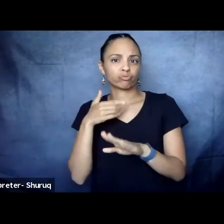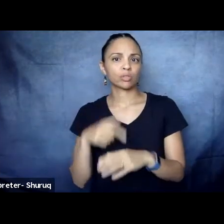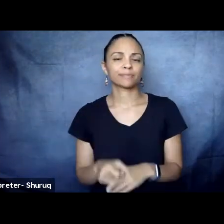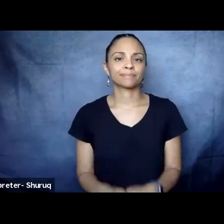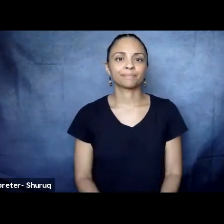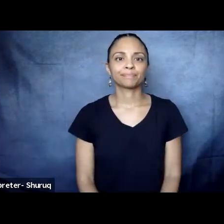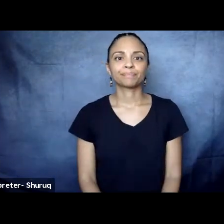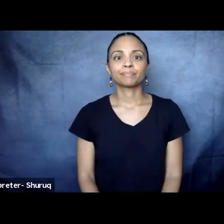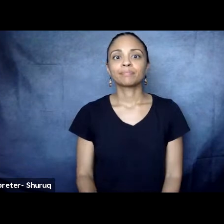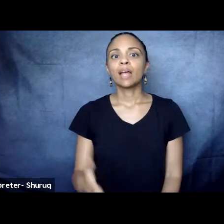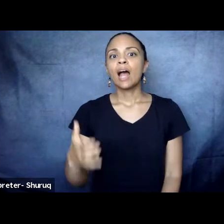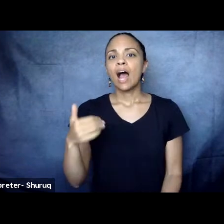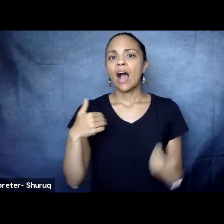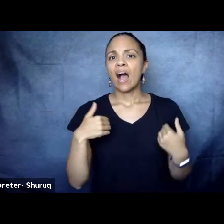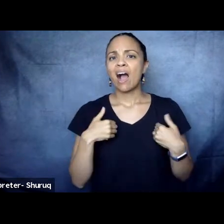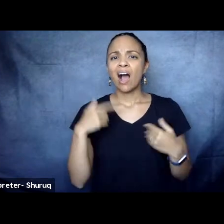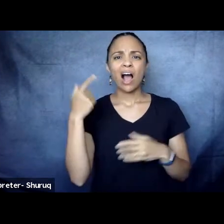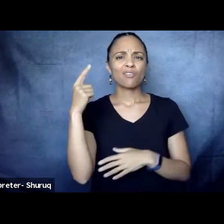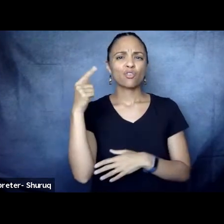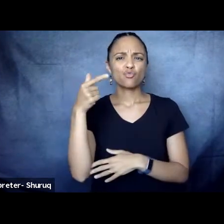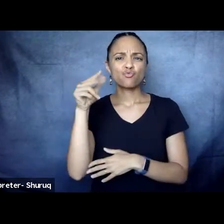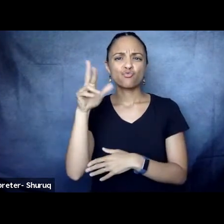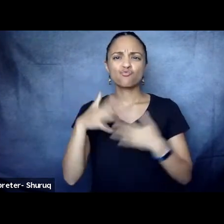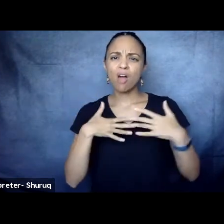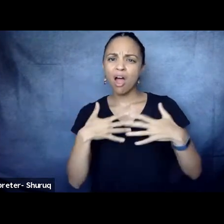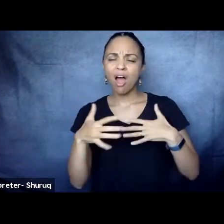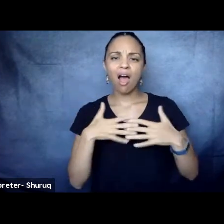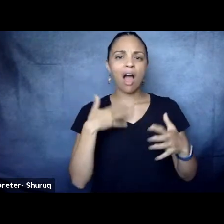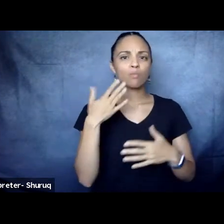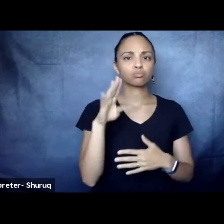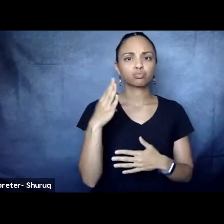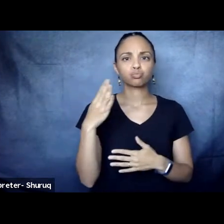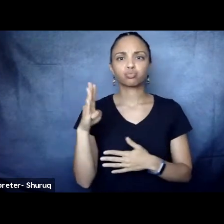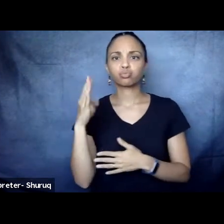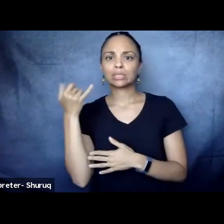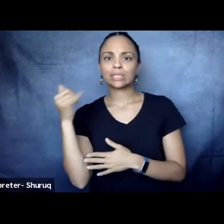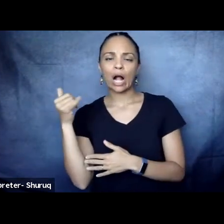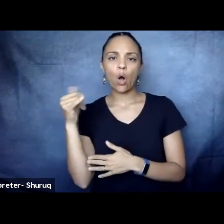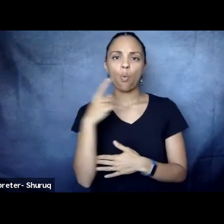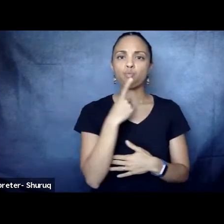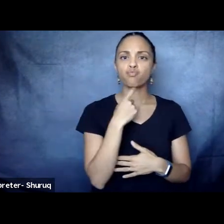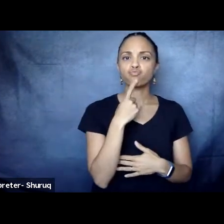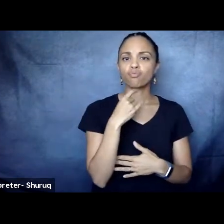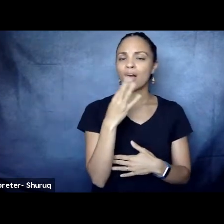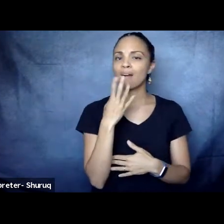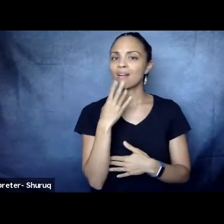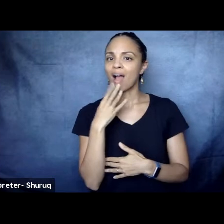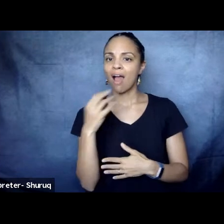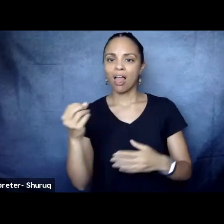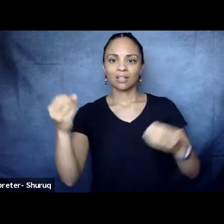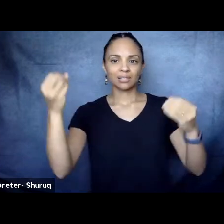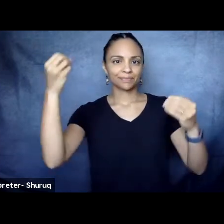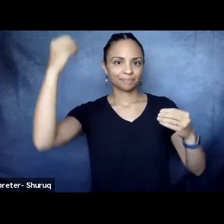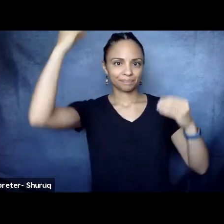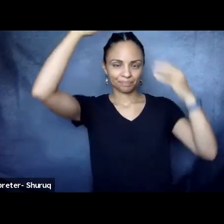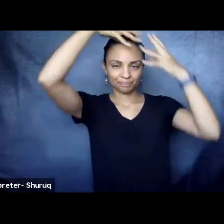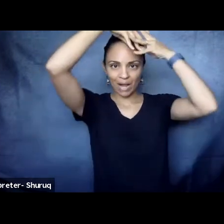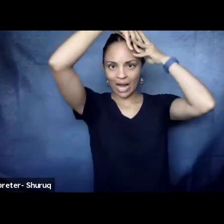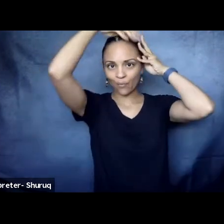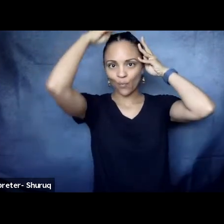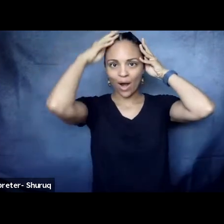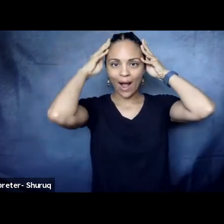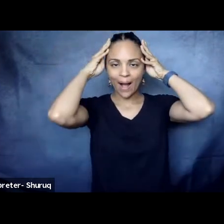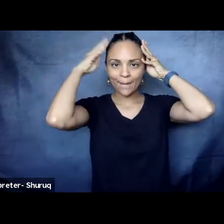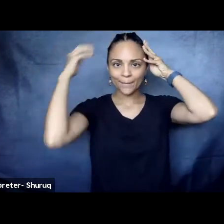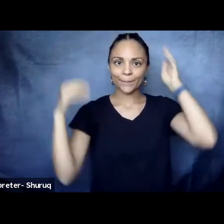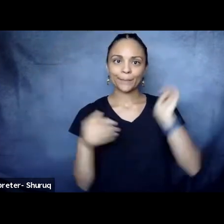yellows, and reds in it. I wear glasses, which have turquoise, what do we call these? Oh, the side, the thing